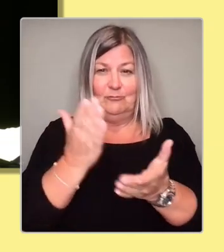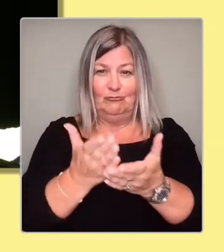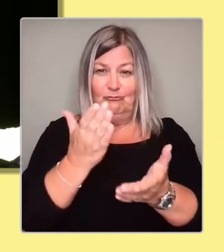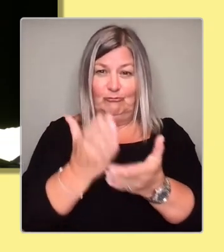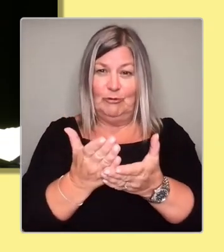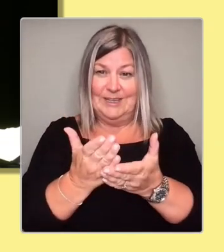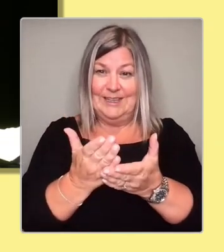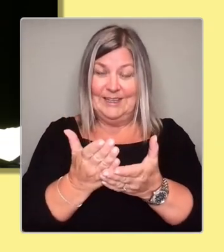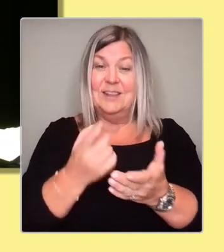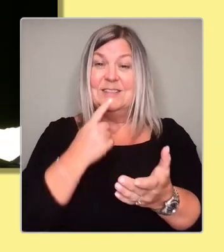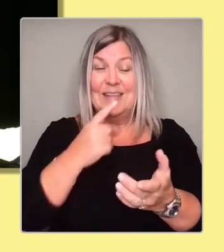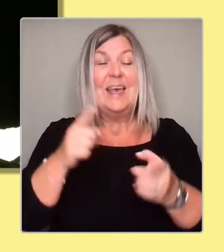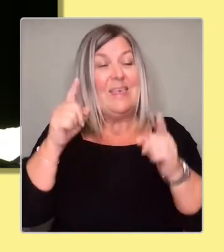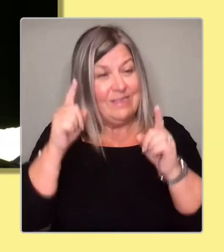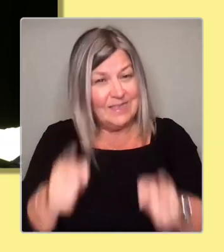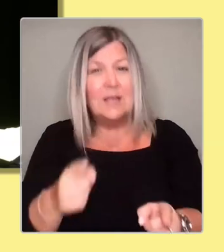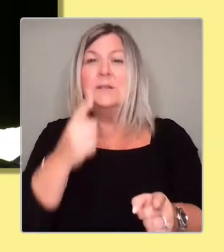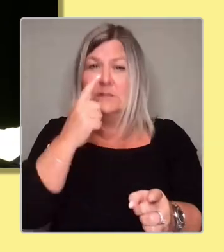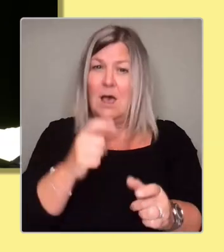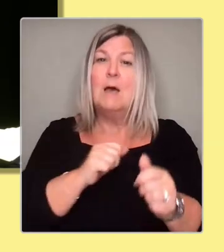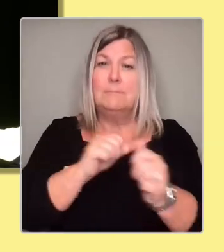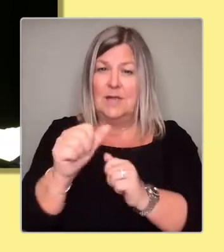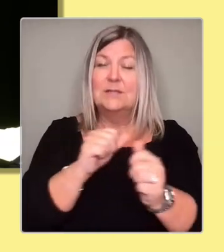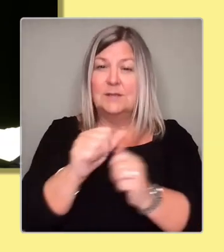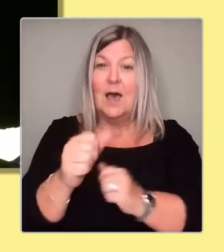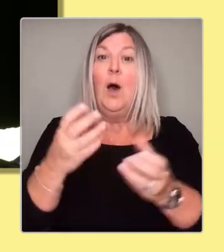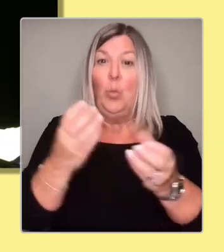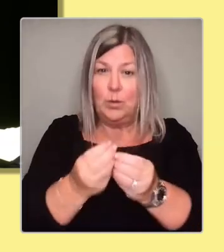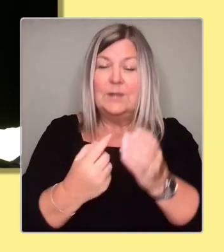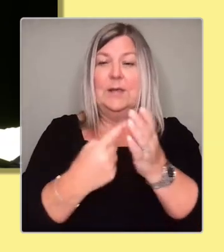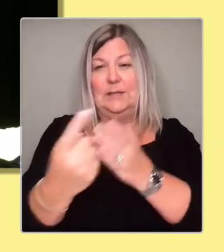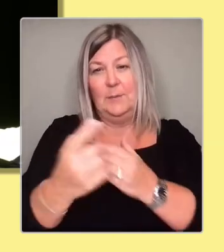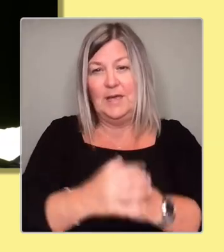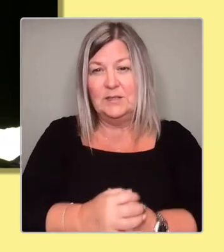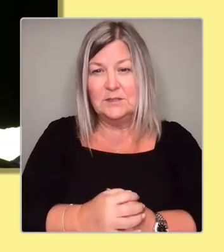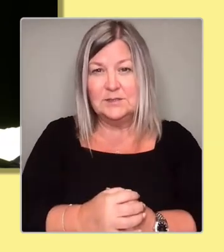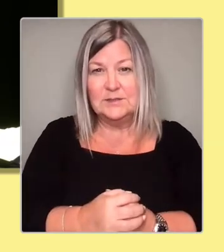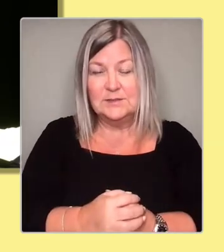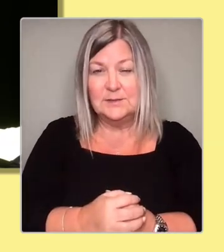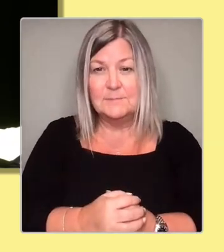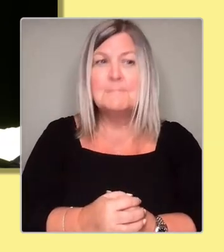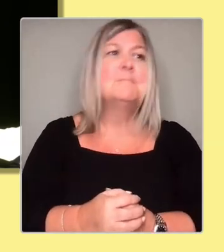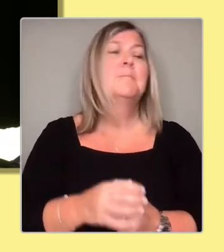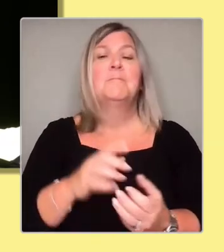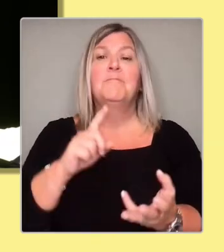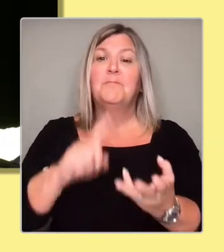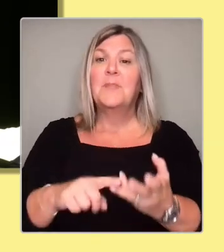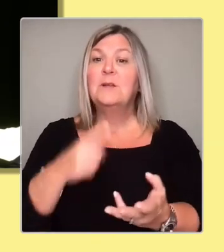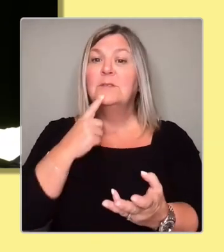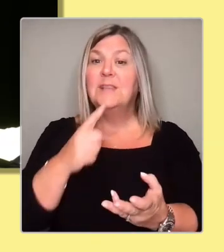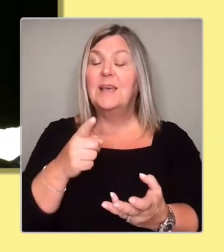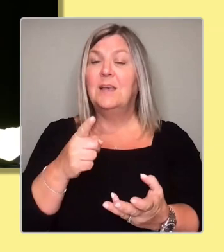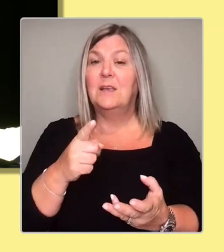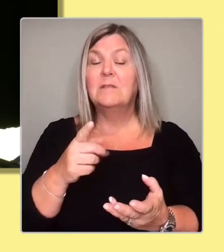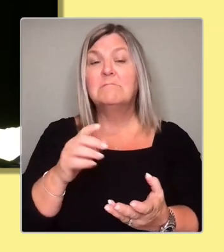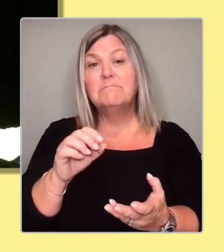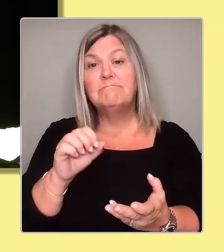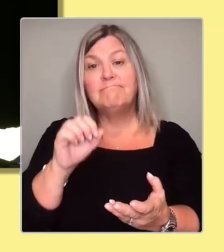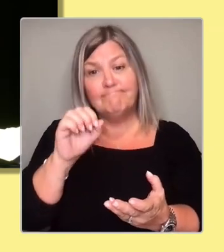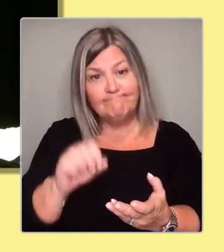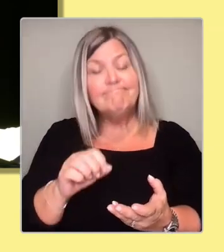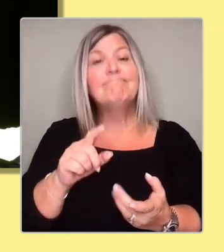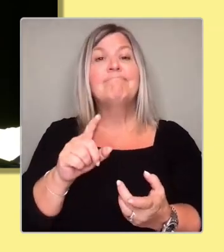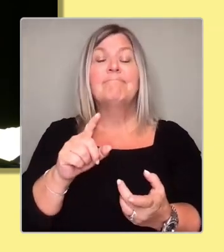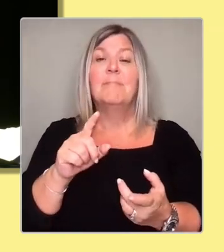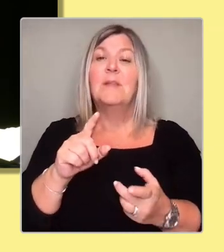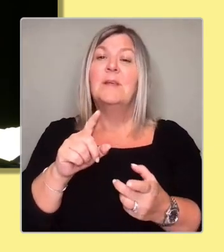with independence. And the final thing I'll say to you is you're right. They will try, the democracy deniers in Westminster,